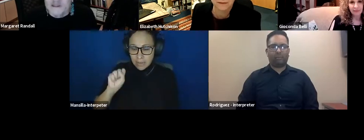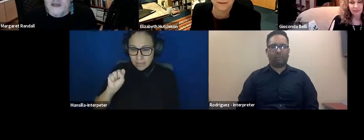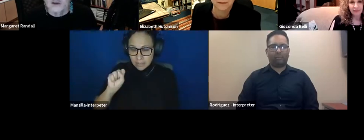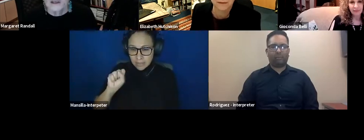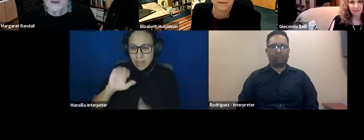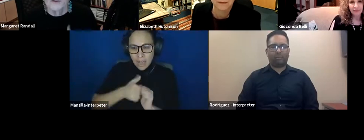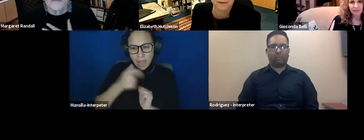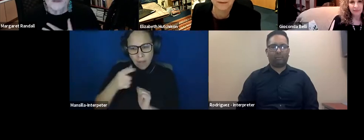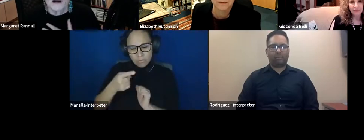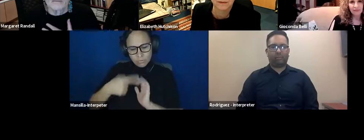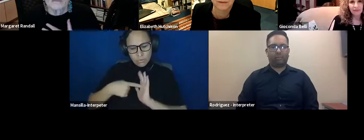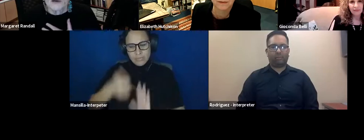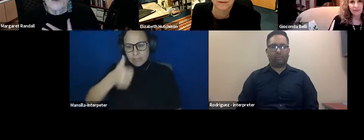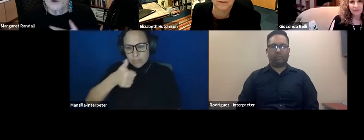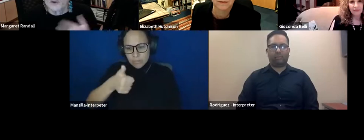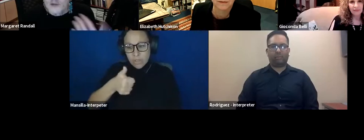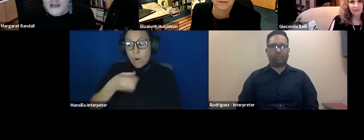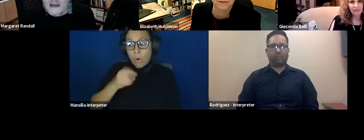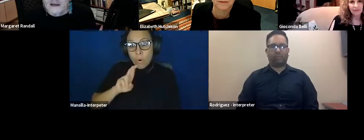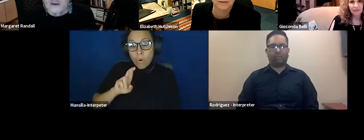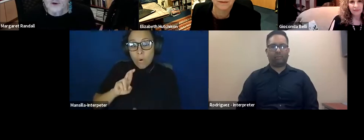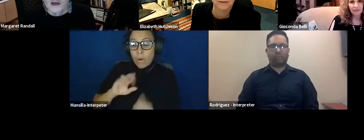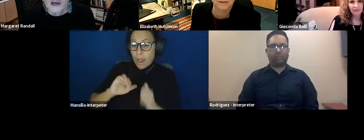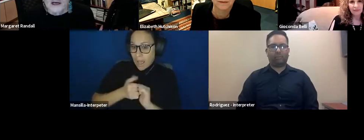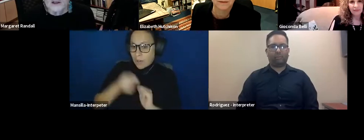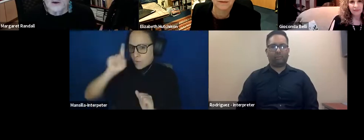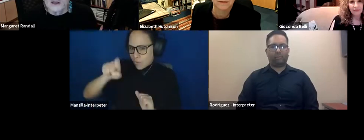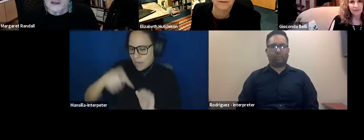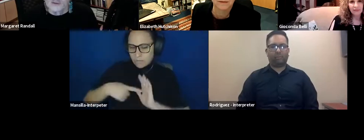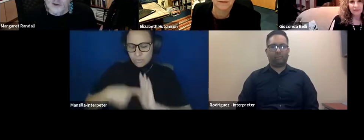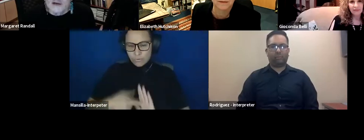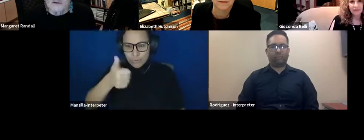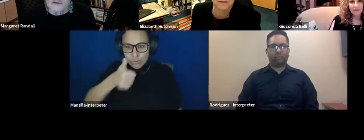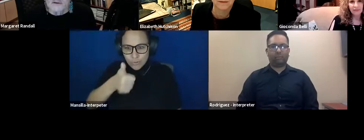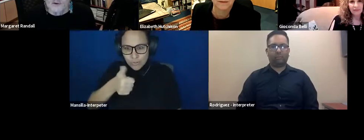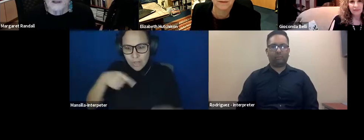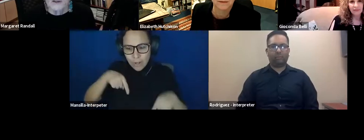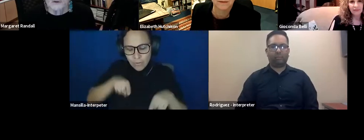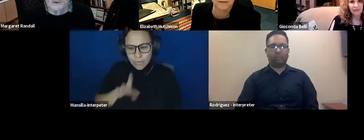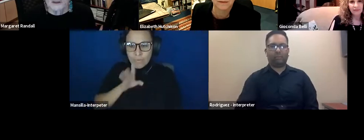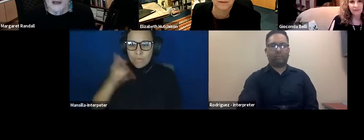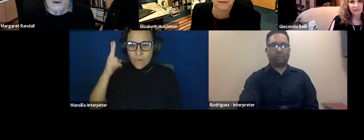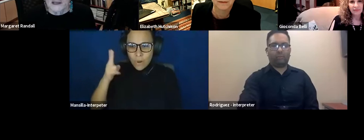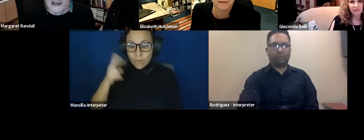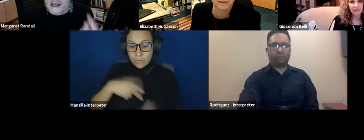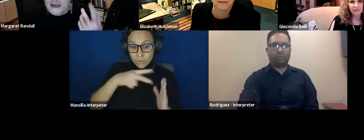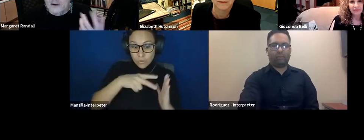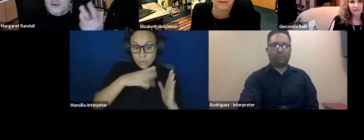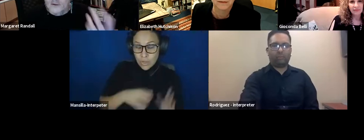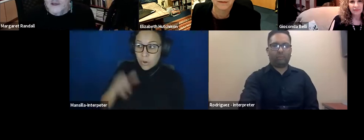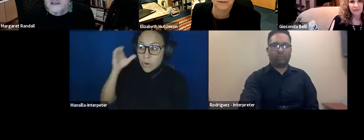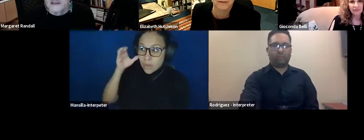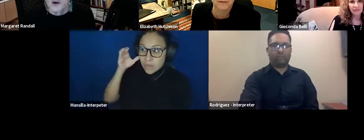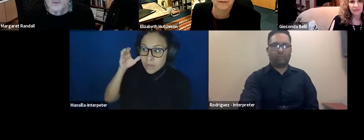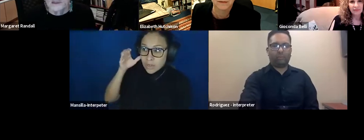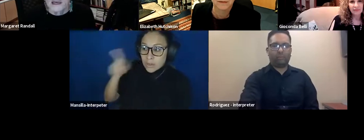must present yourself, um, when you do that kind of work so that the reader of an oral history will not only hear